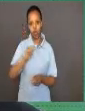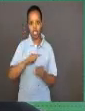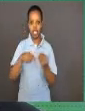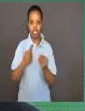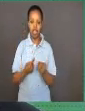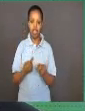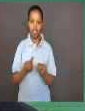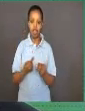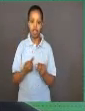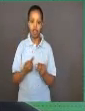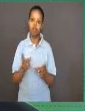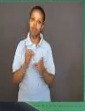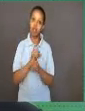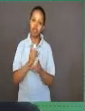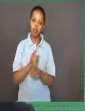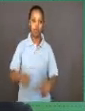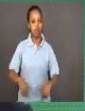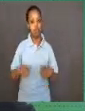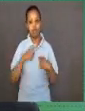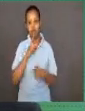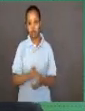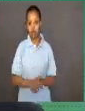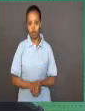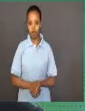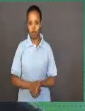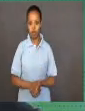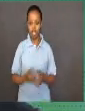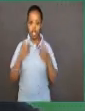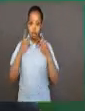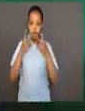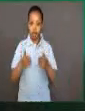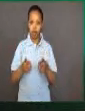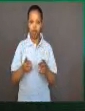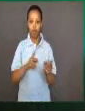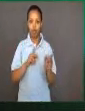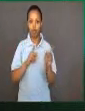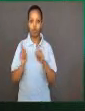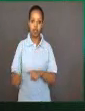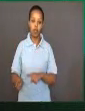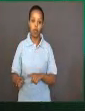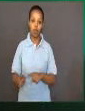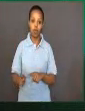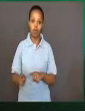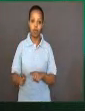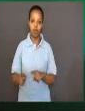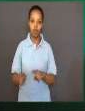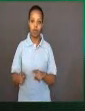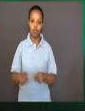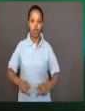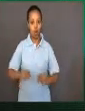the origin of life, focusing on the eternity of life,